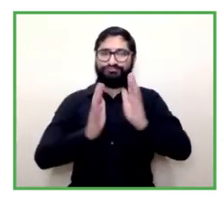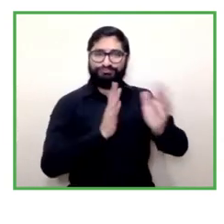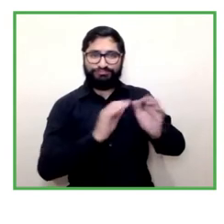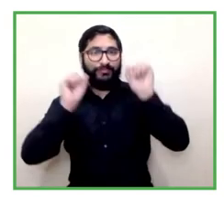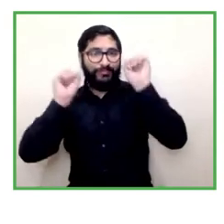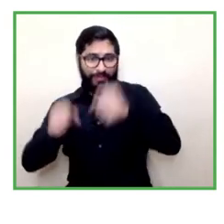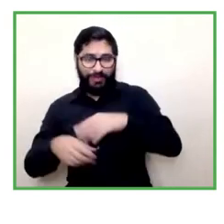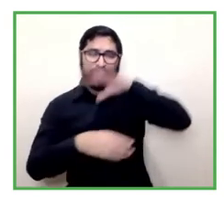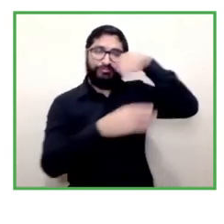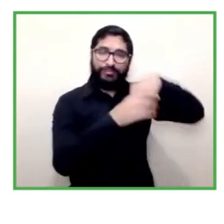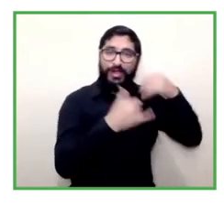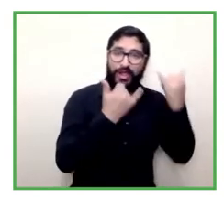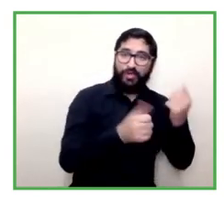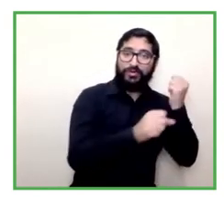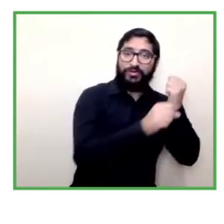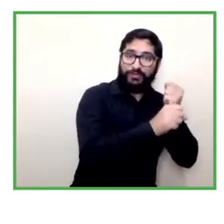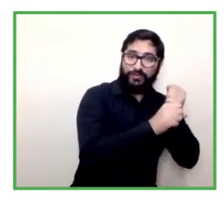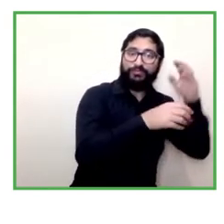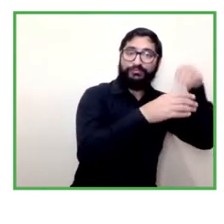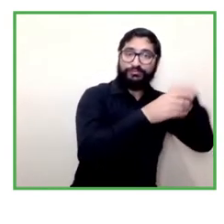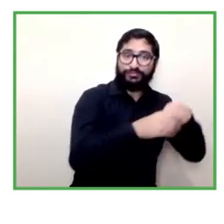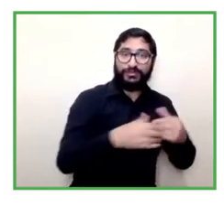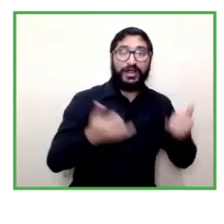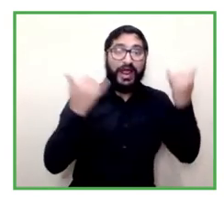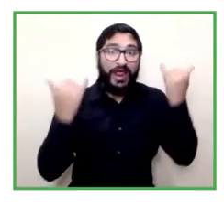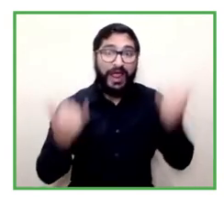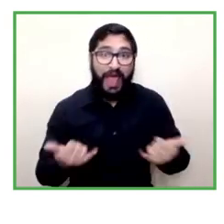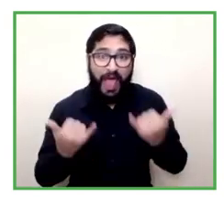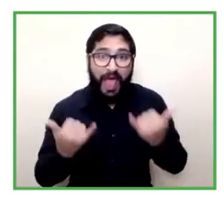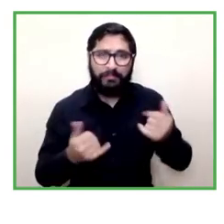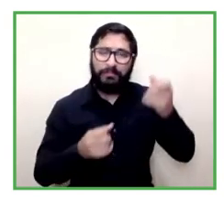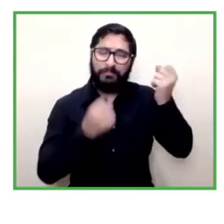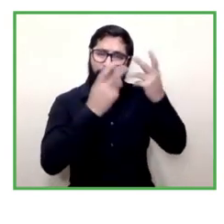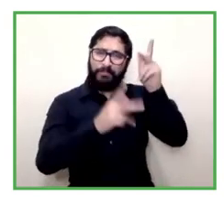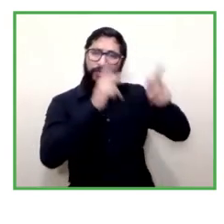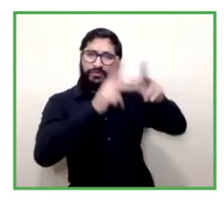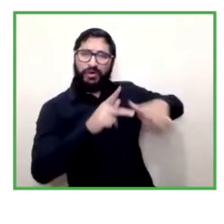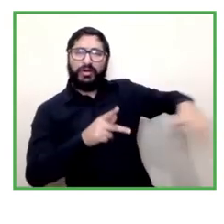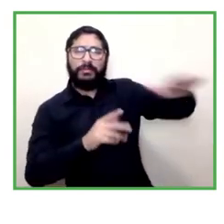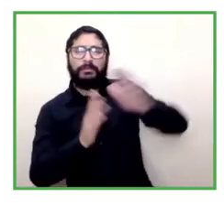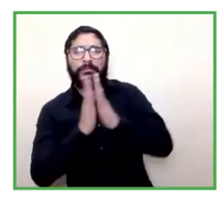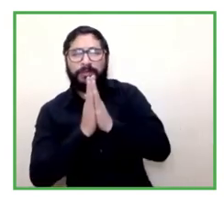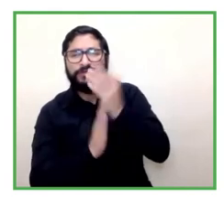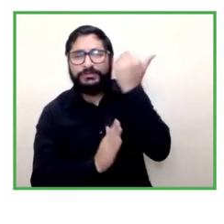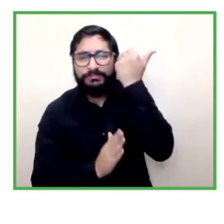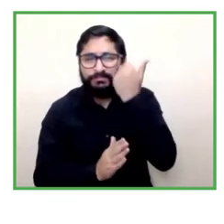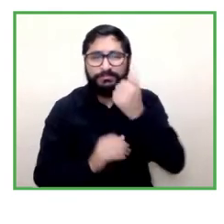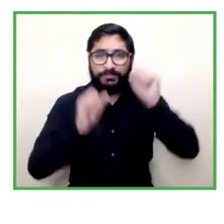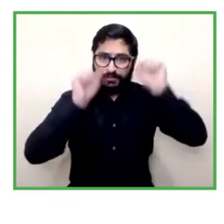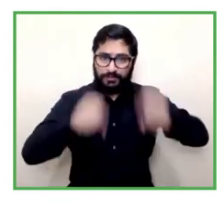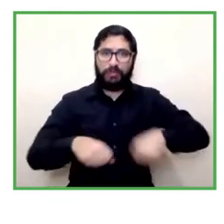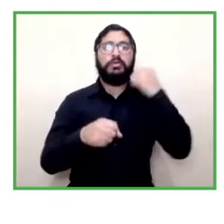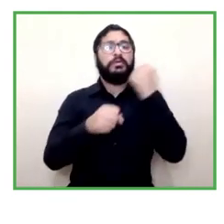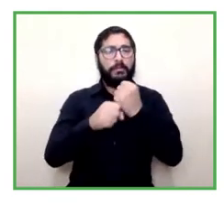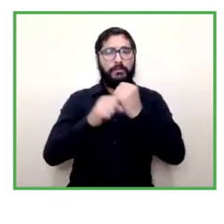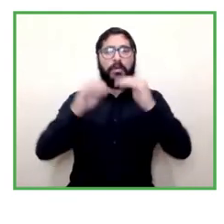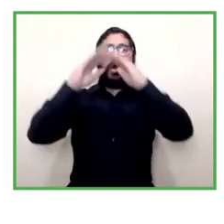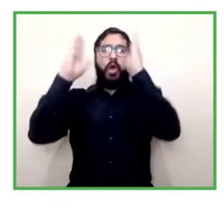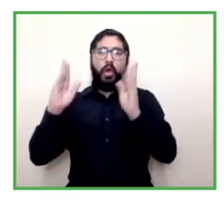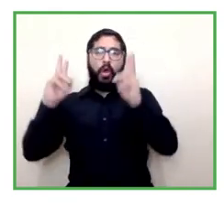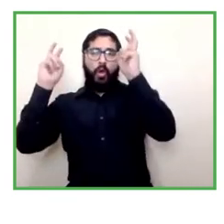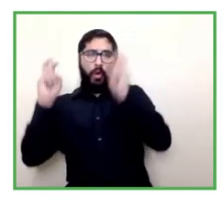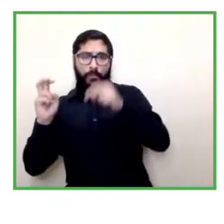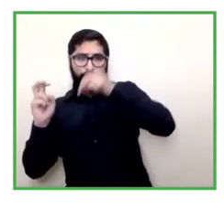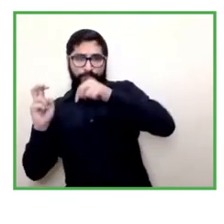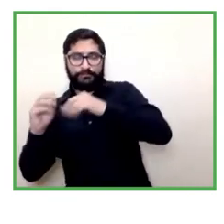a reason for many people with disabilities requesting teleworking and requesting the possibilities to work from home today